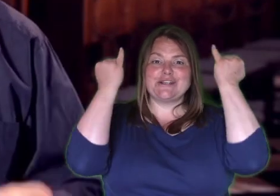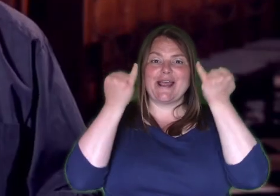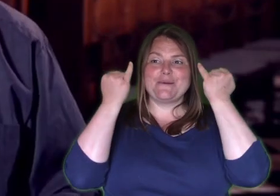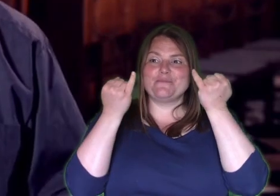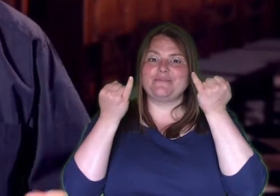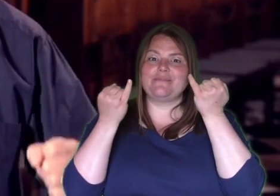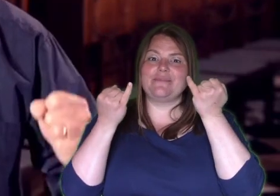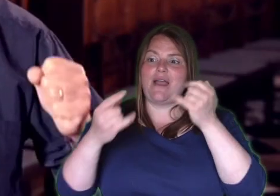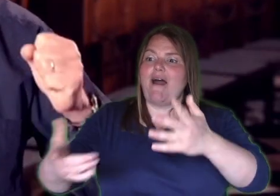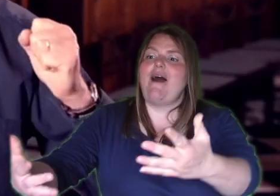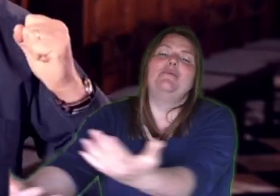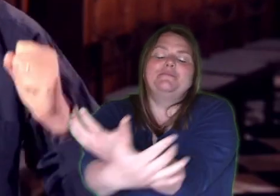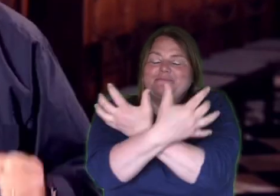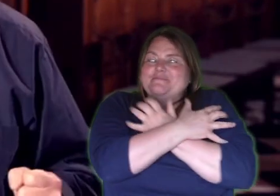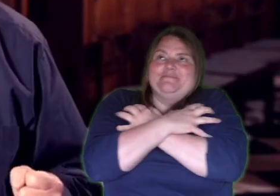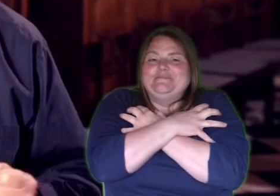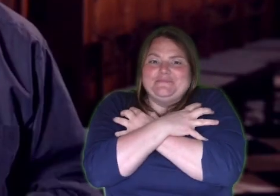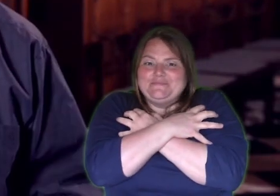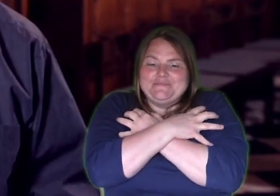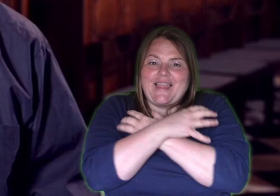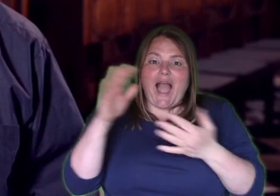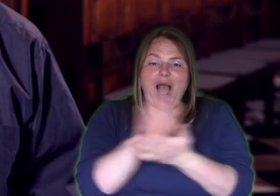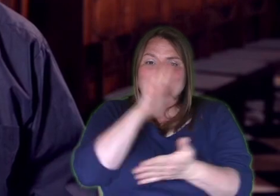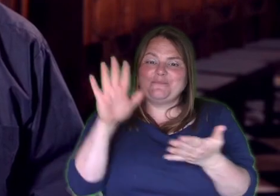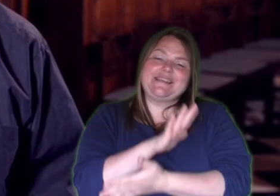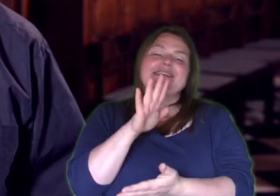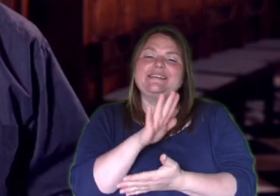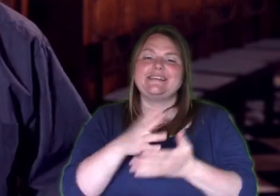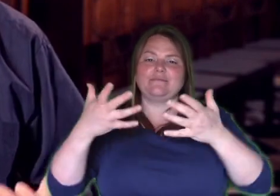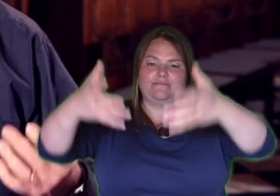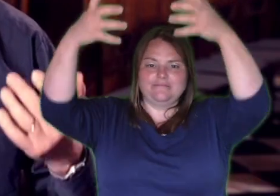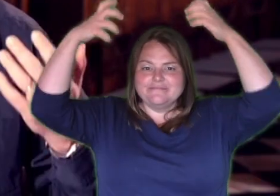he was so happy that he carried it back home